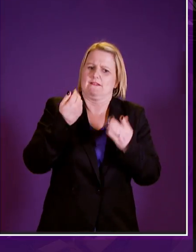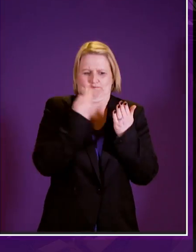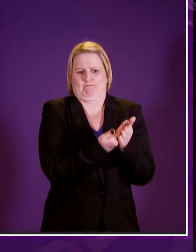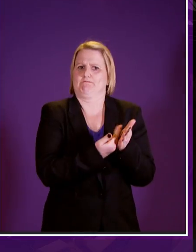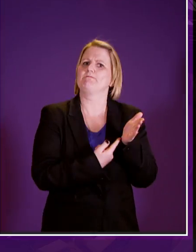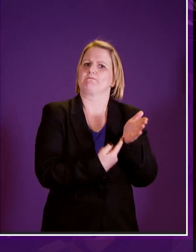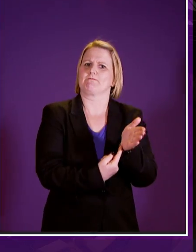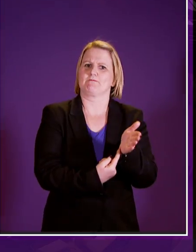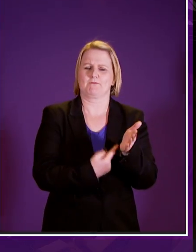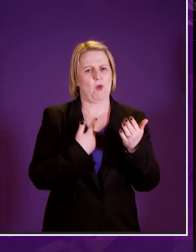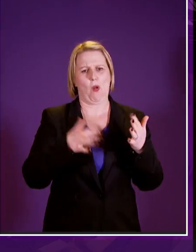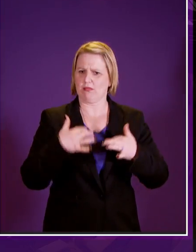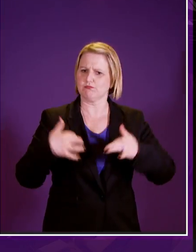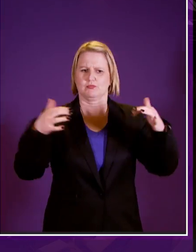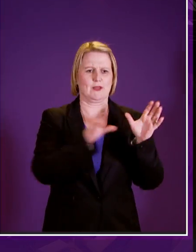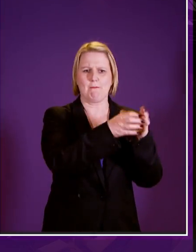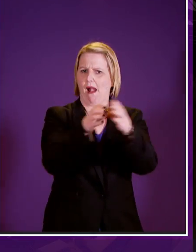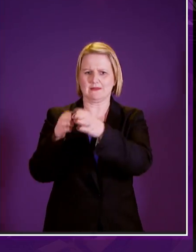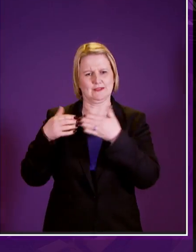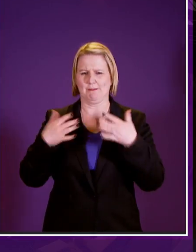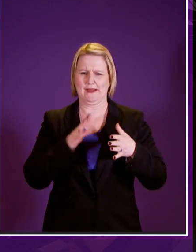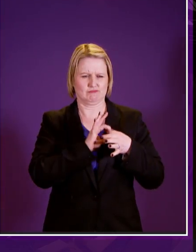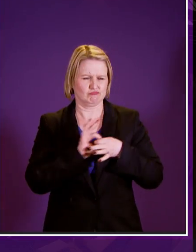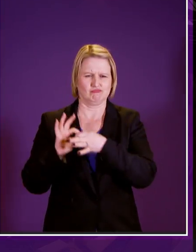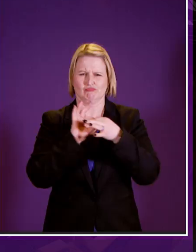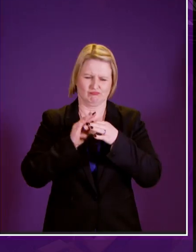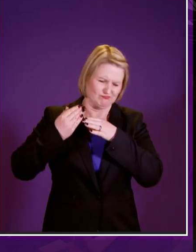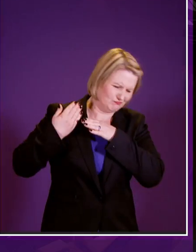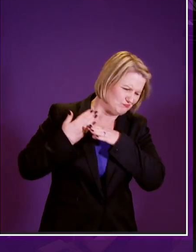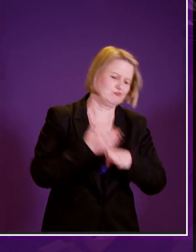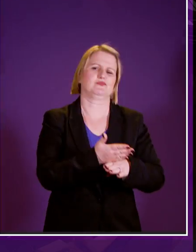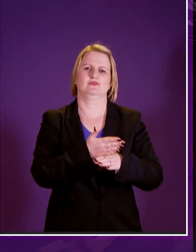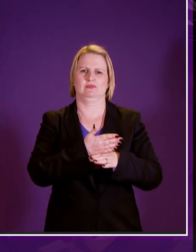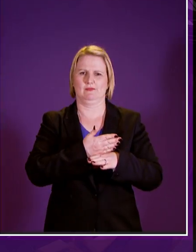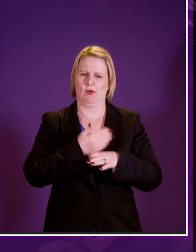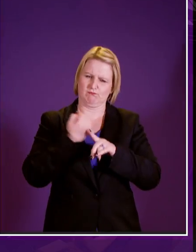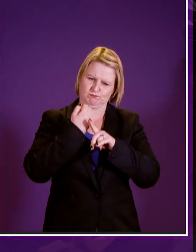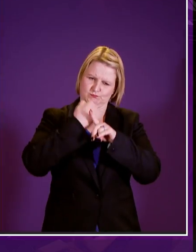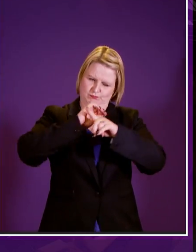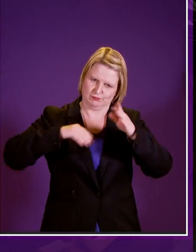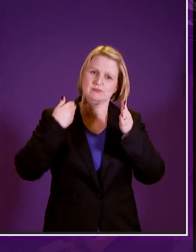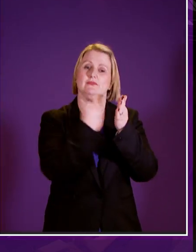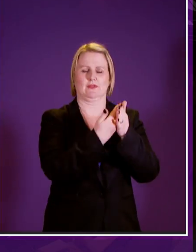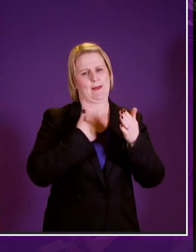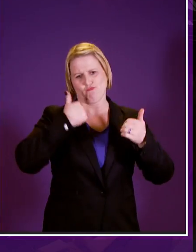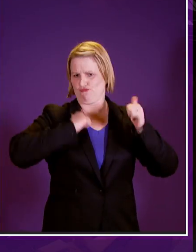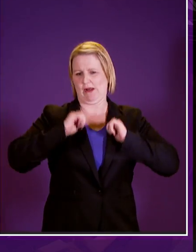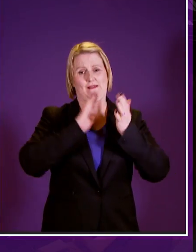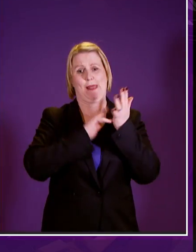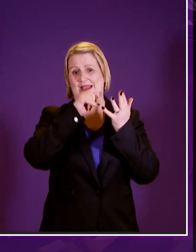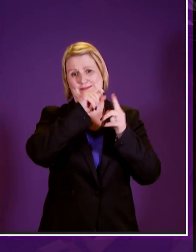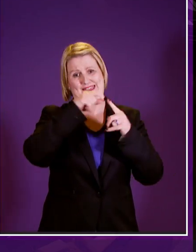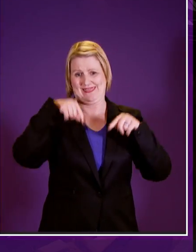they all work very very hard all parties to bring this forward and i'm immensely proud that as an msp in this parliament